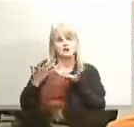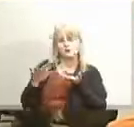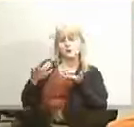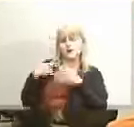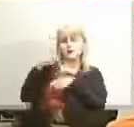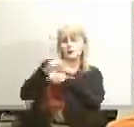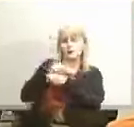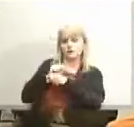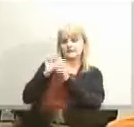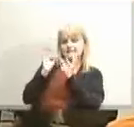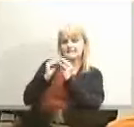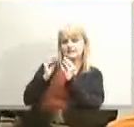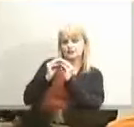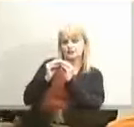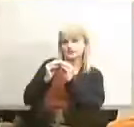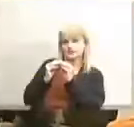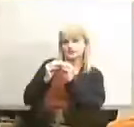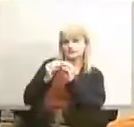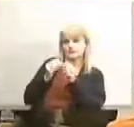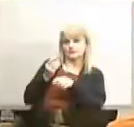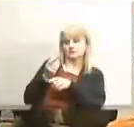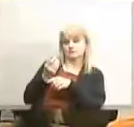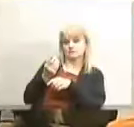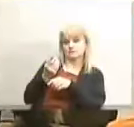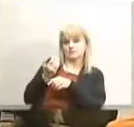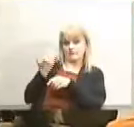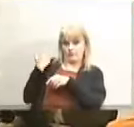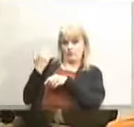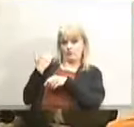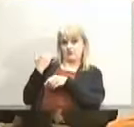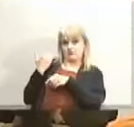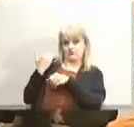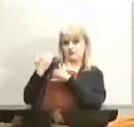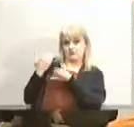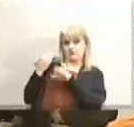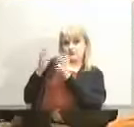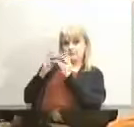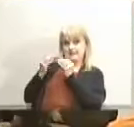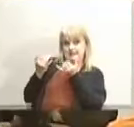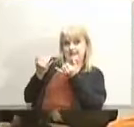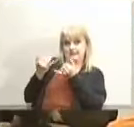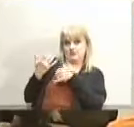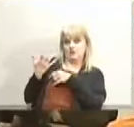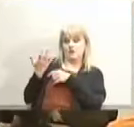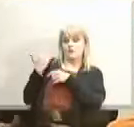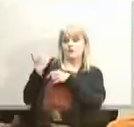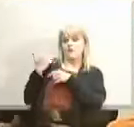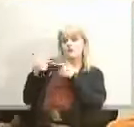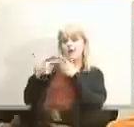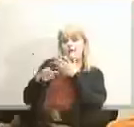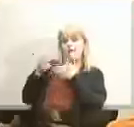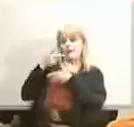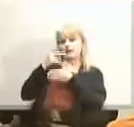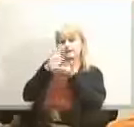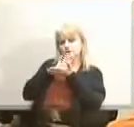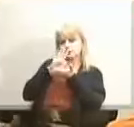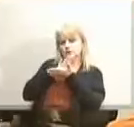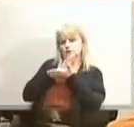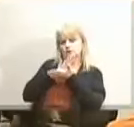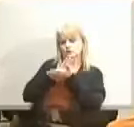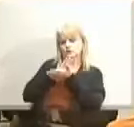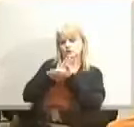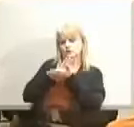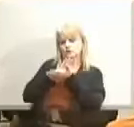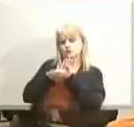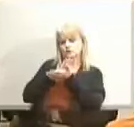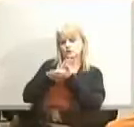session earlier today and it was going to include information about the priority schools uh... and the presentation we